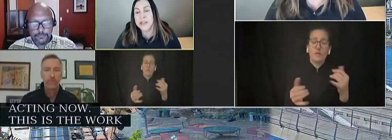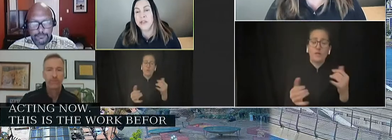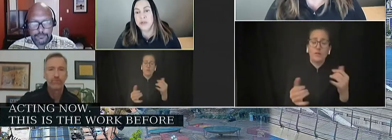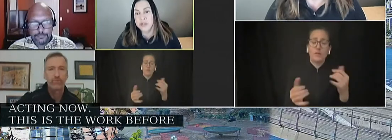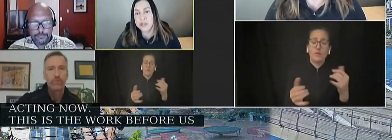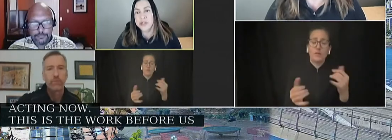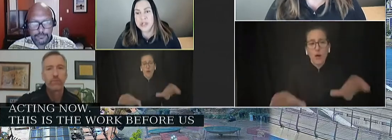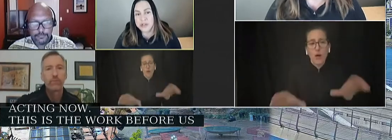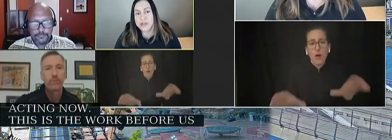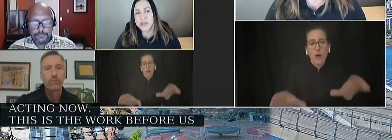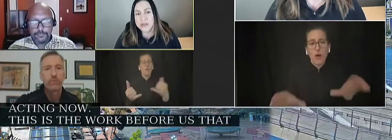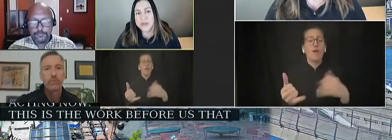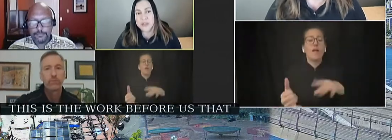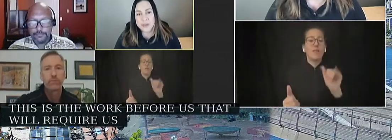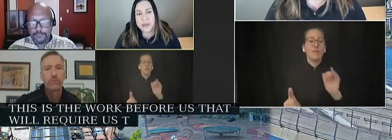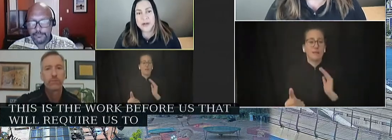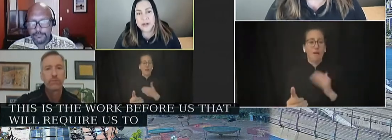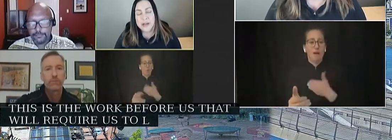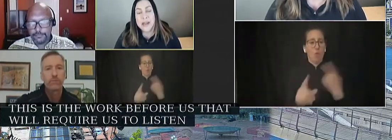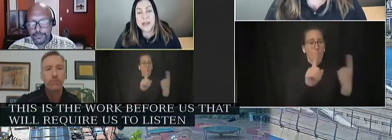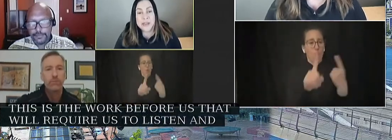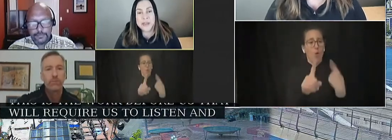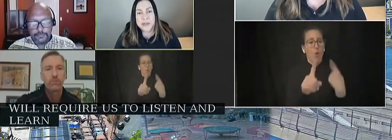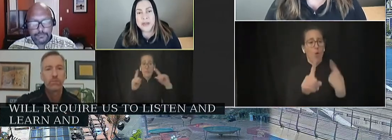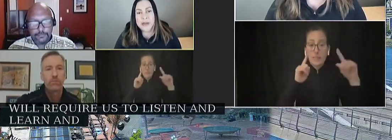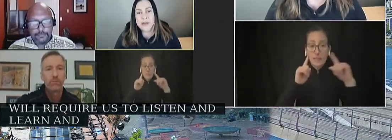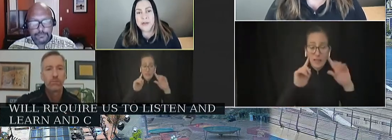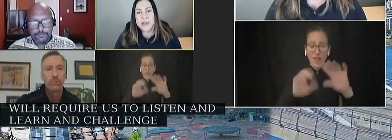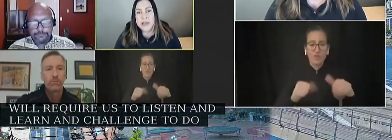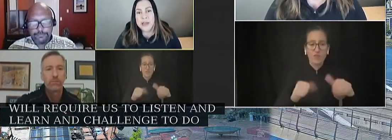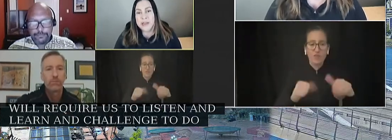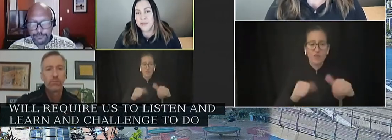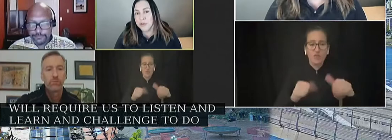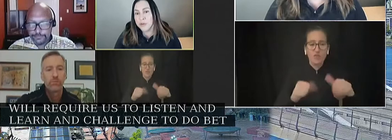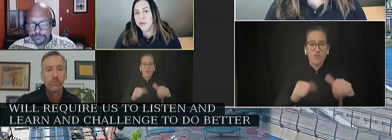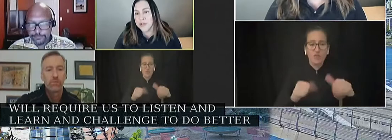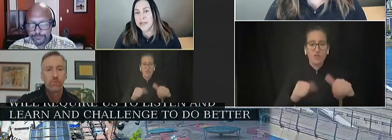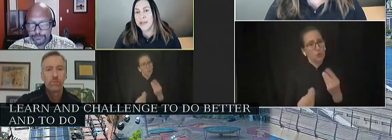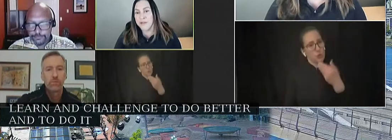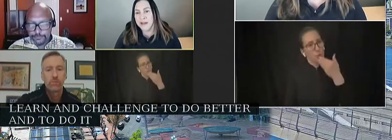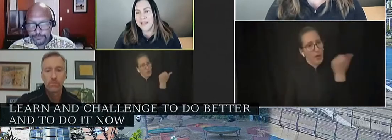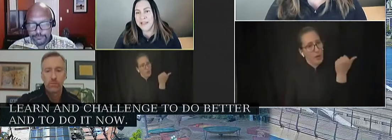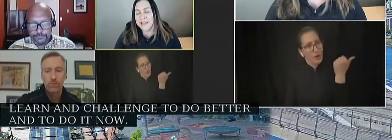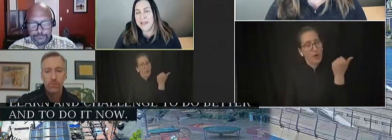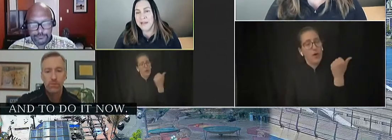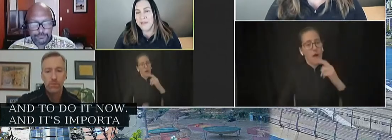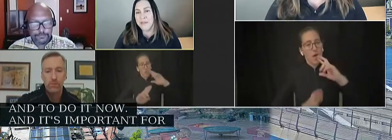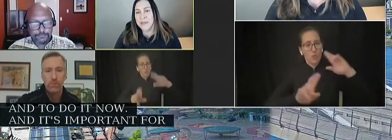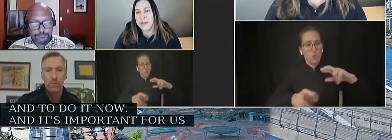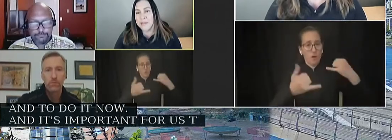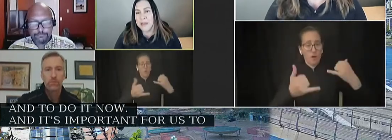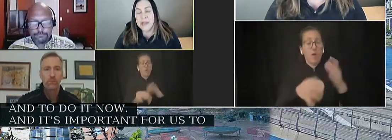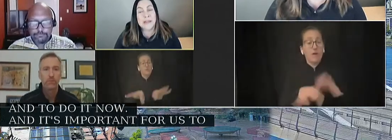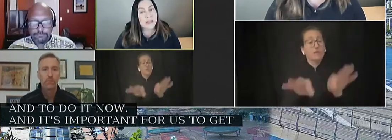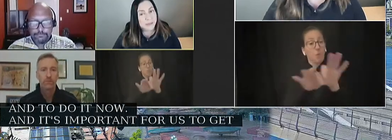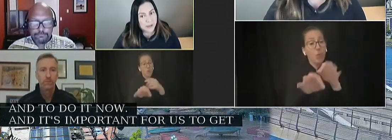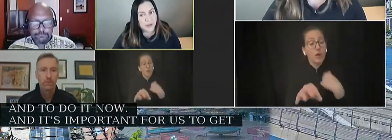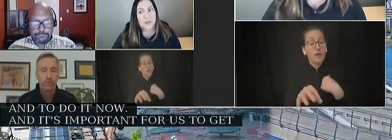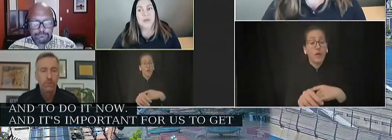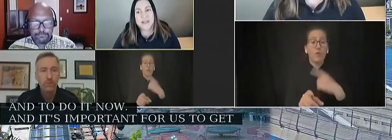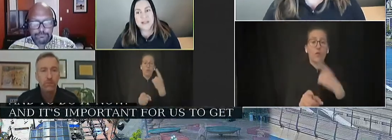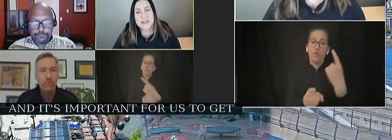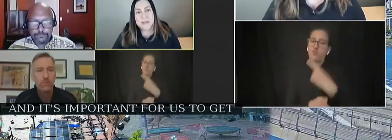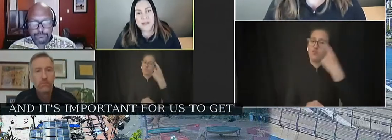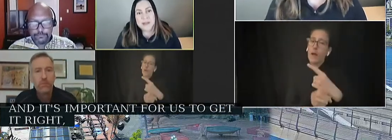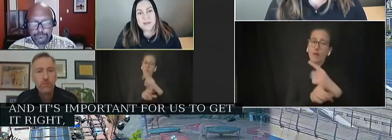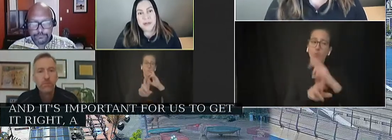us to listen and to learn and to challenge ourselves to do better and to do it now. And it's important for us to get it right. And it's going